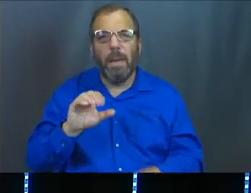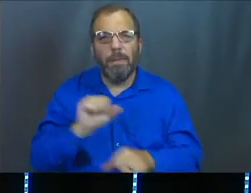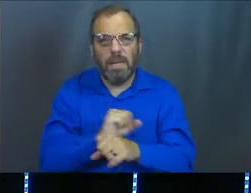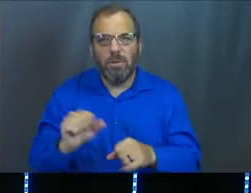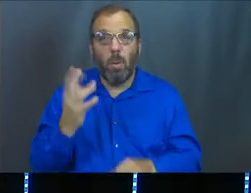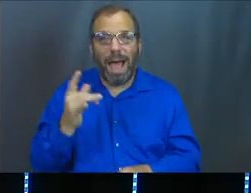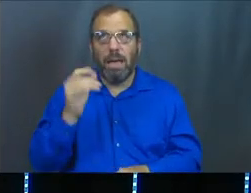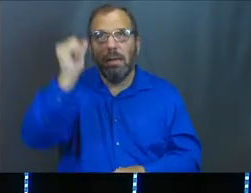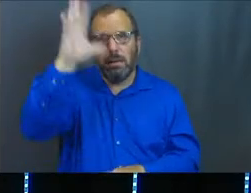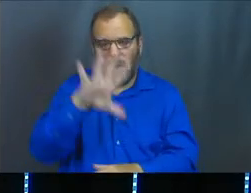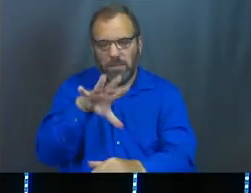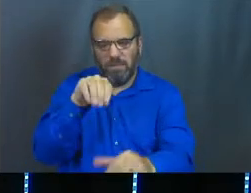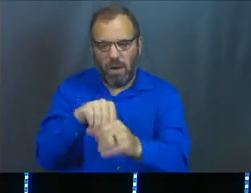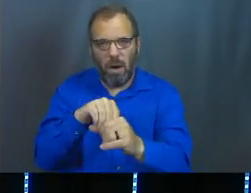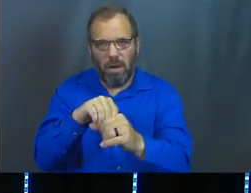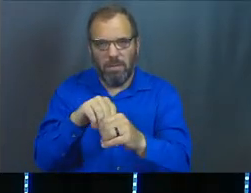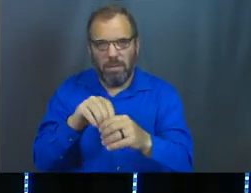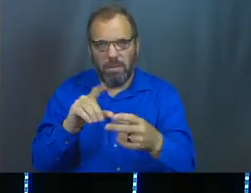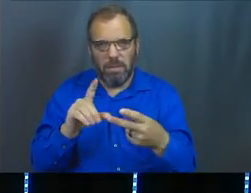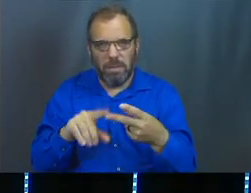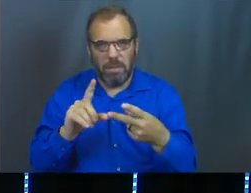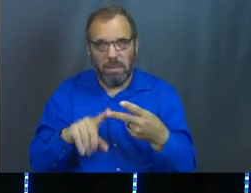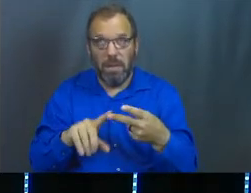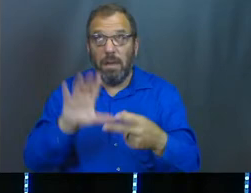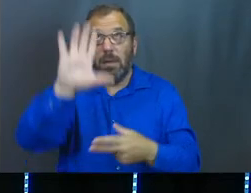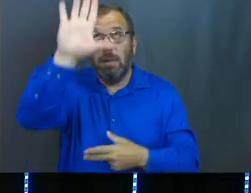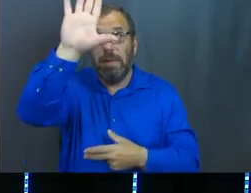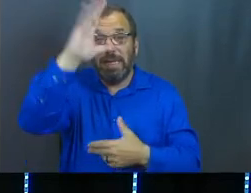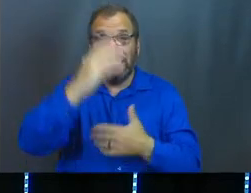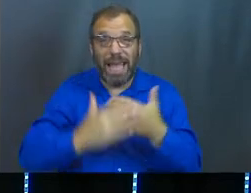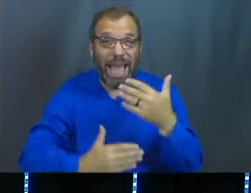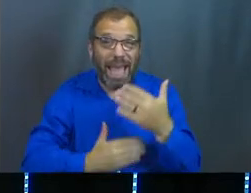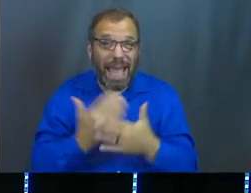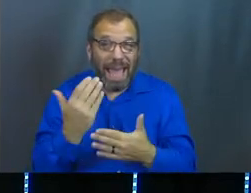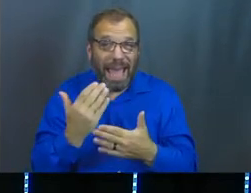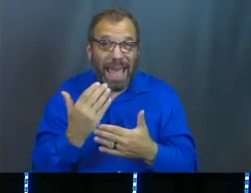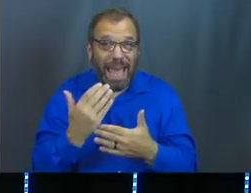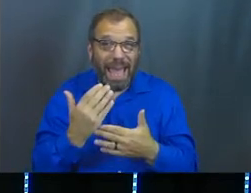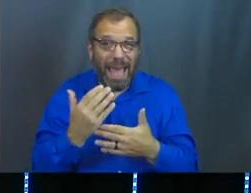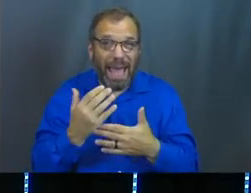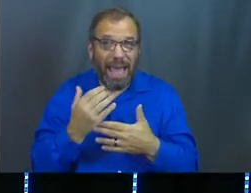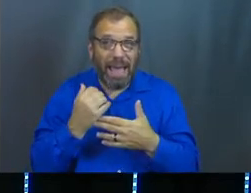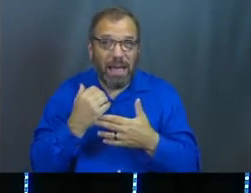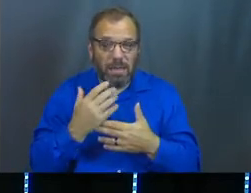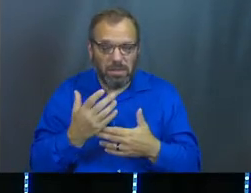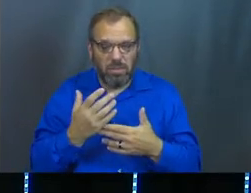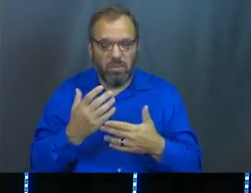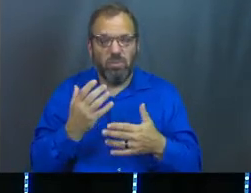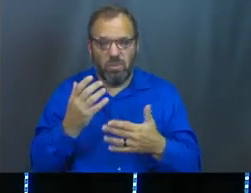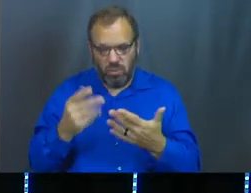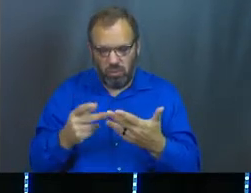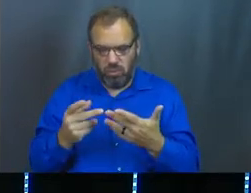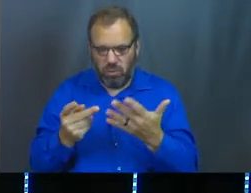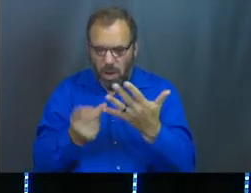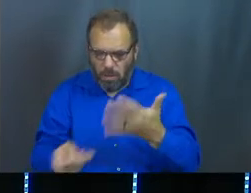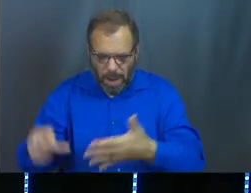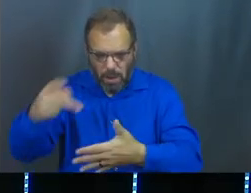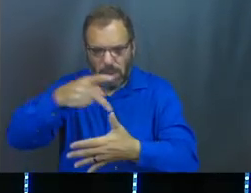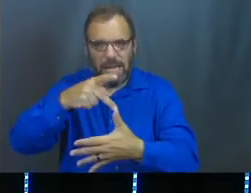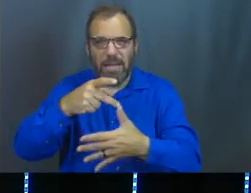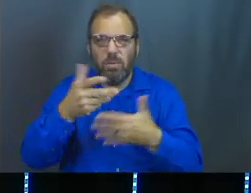God's behind this. The miraculous hand of God is causing him to prioritize what he's